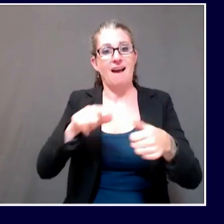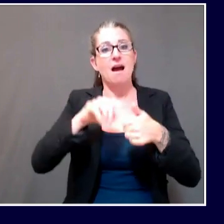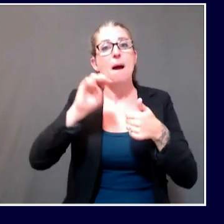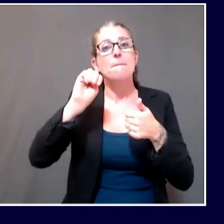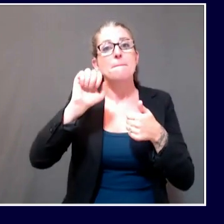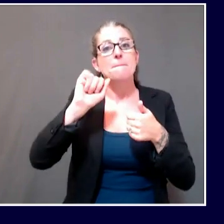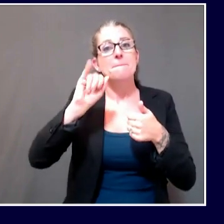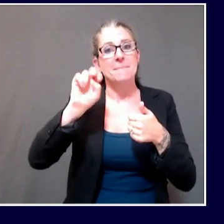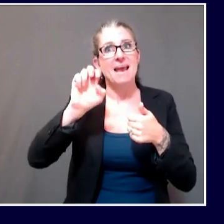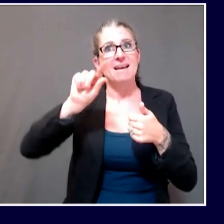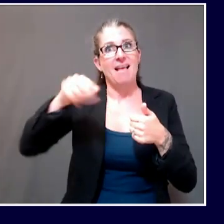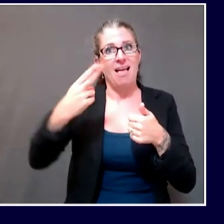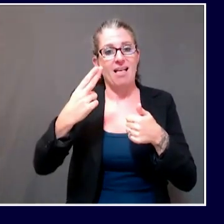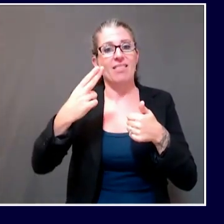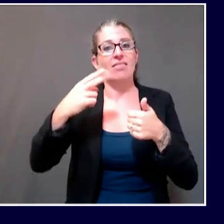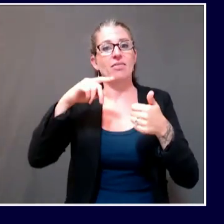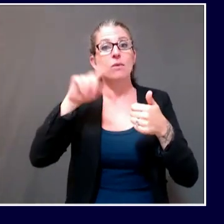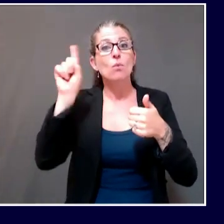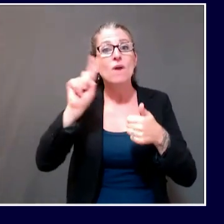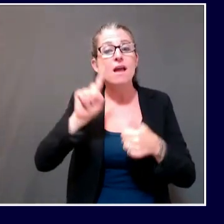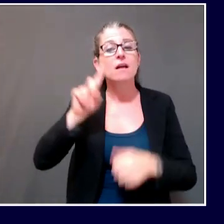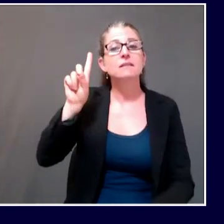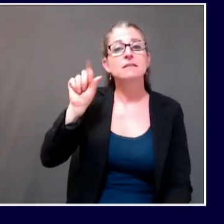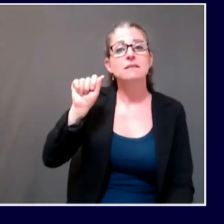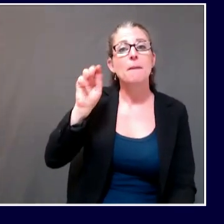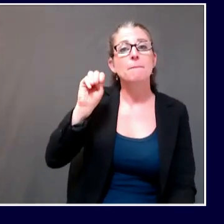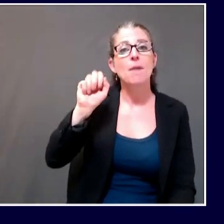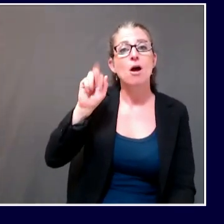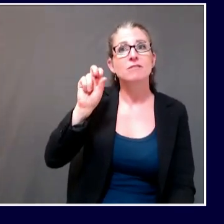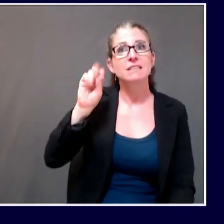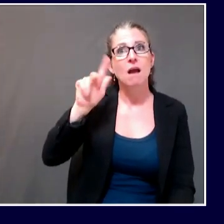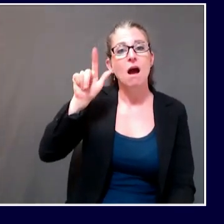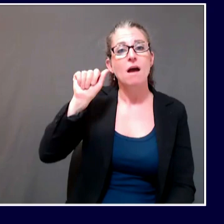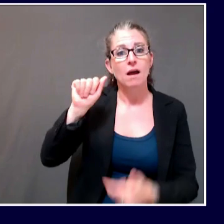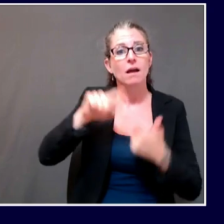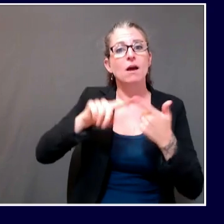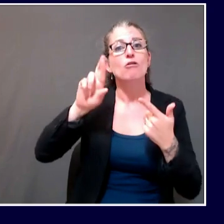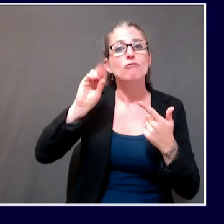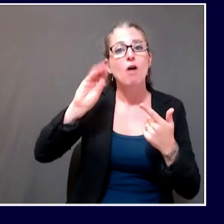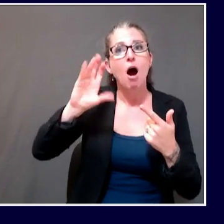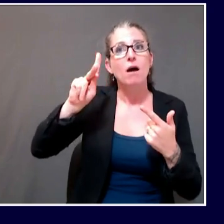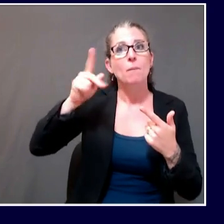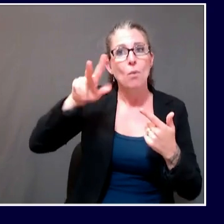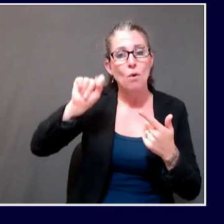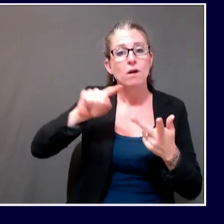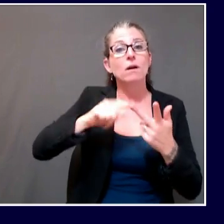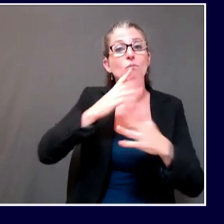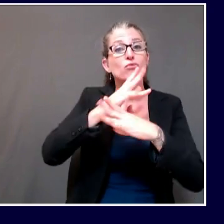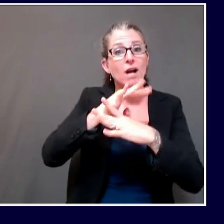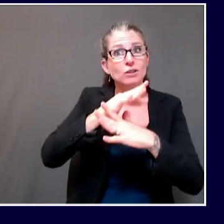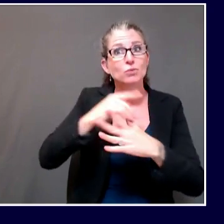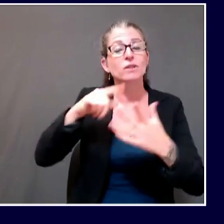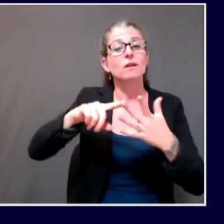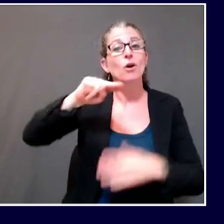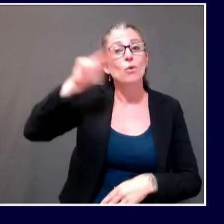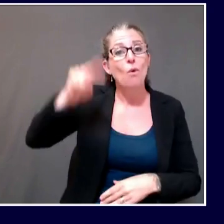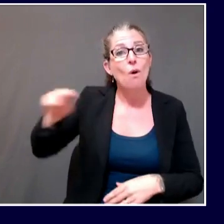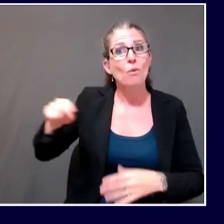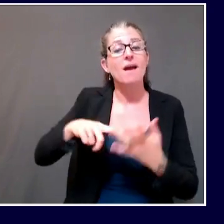Brunswick, Norway, and Farmington. They will open next week and MaineHealth will begin accepting appointments today.